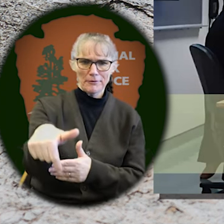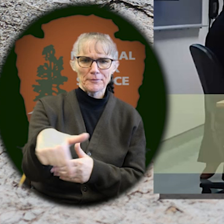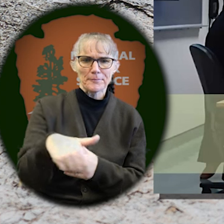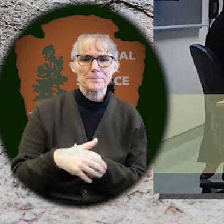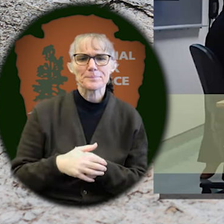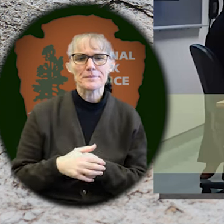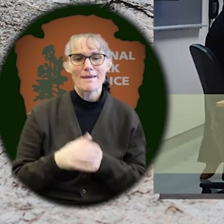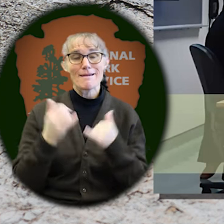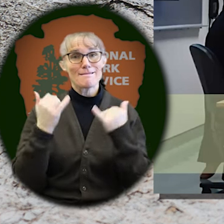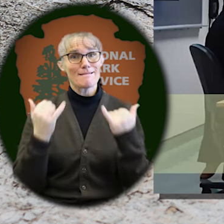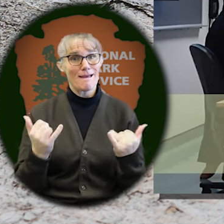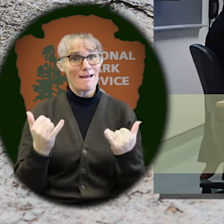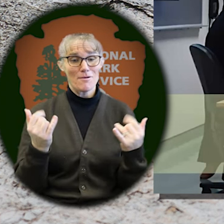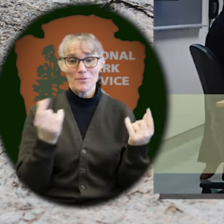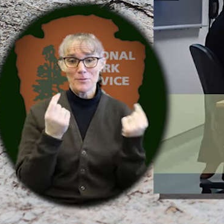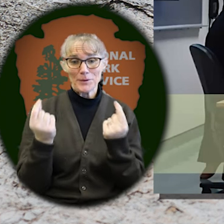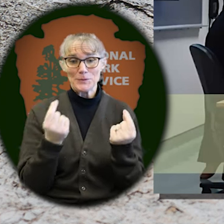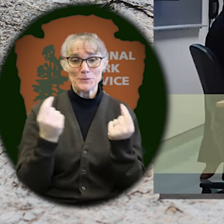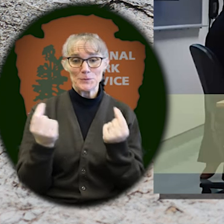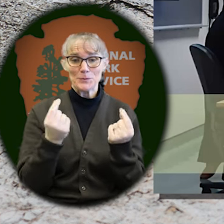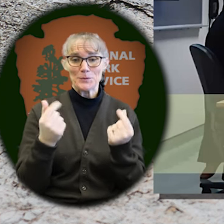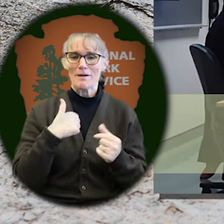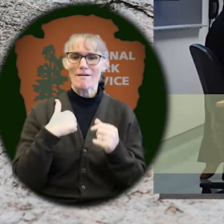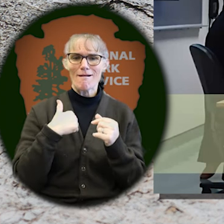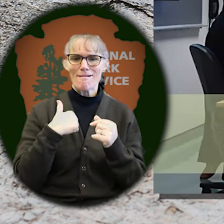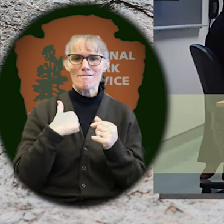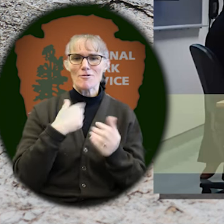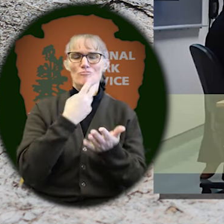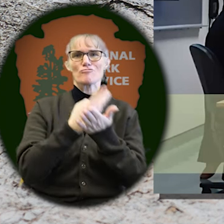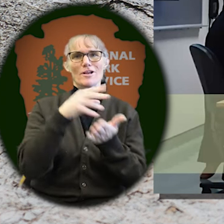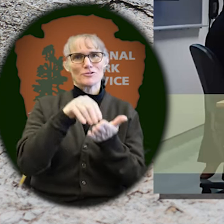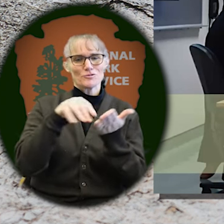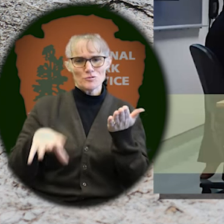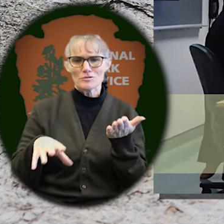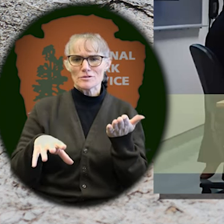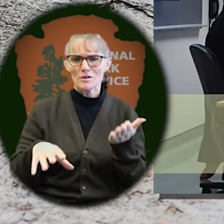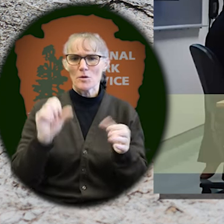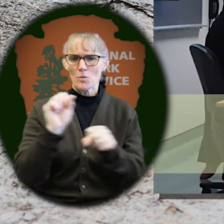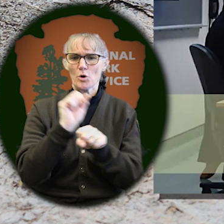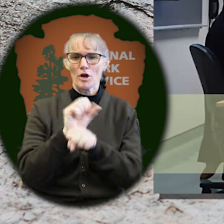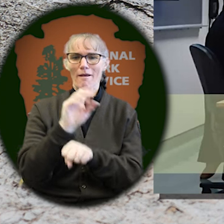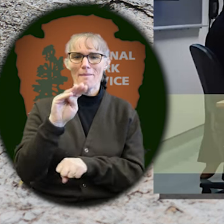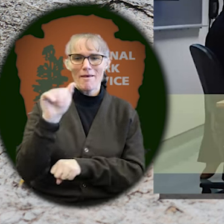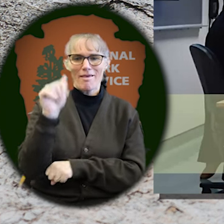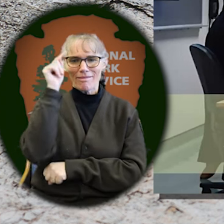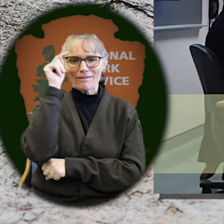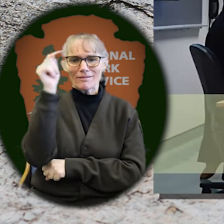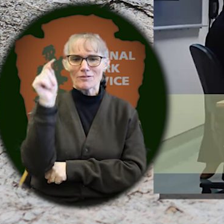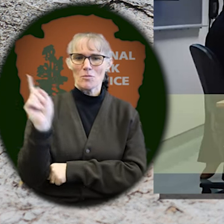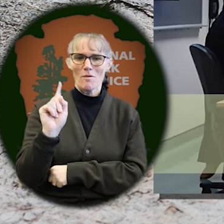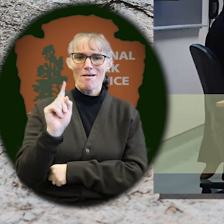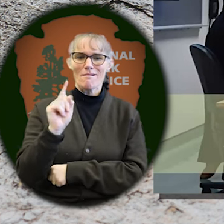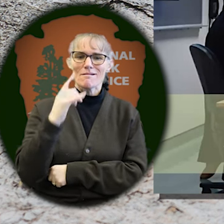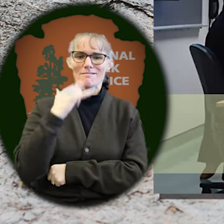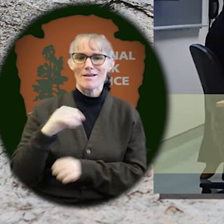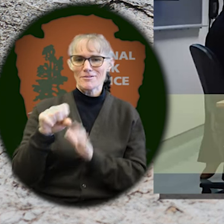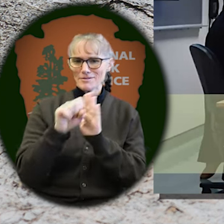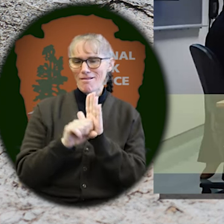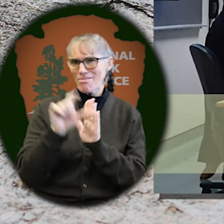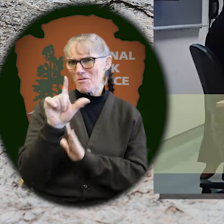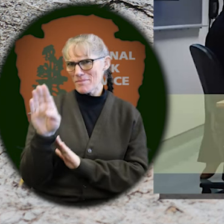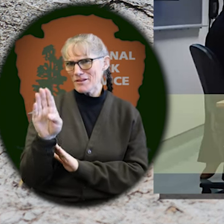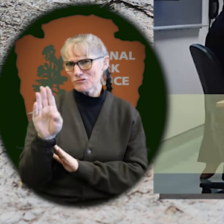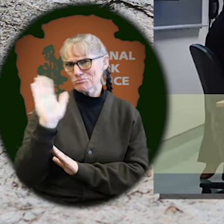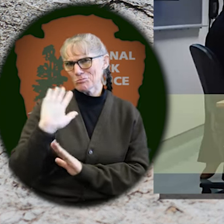years later, I am now a grad student doing my master's thesis at Cal State Long Beach, as previously